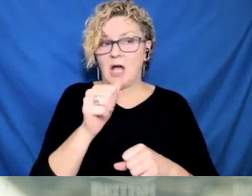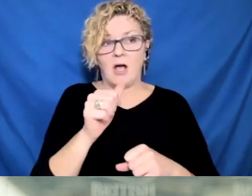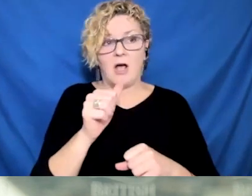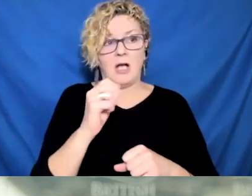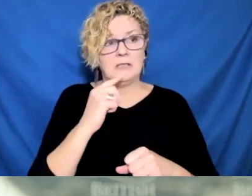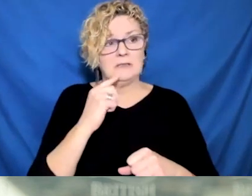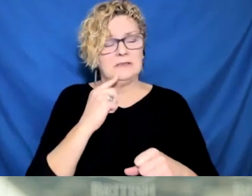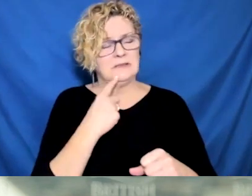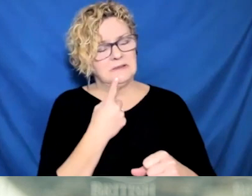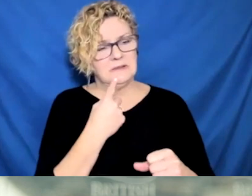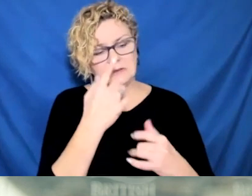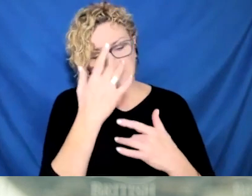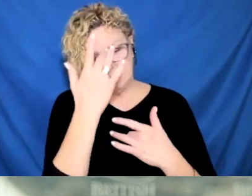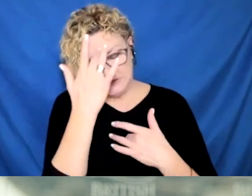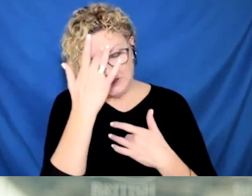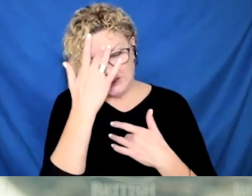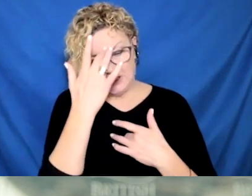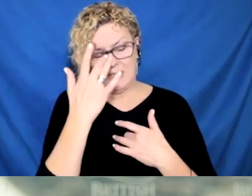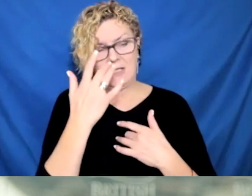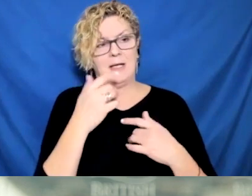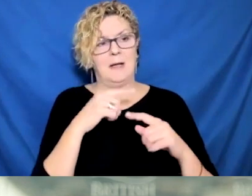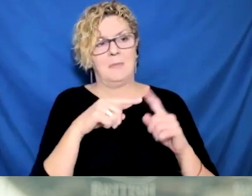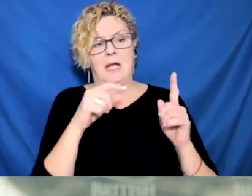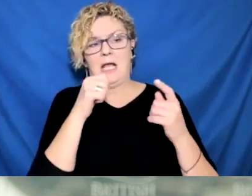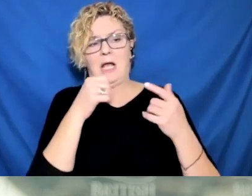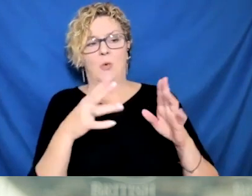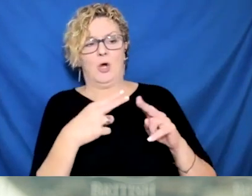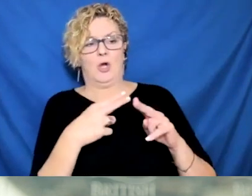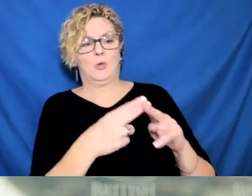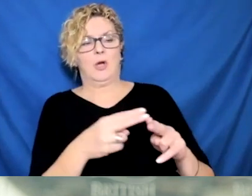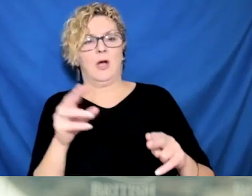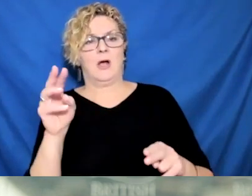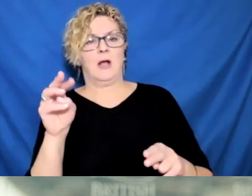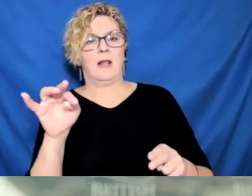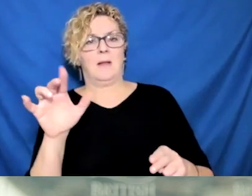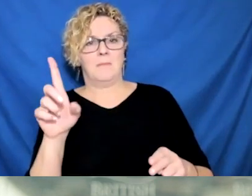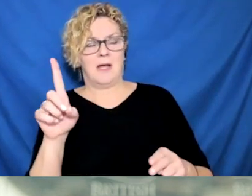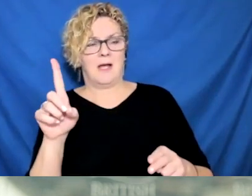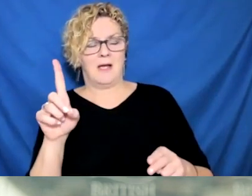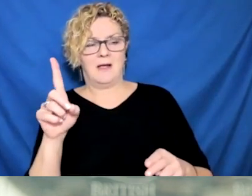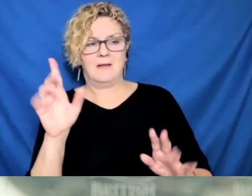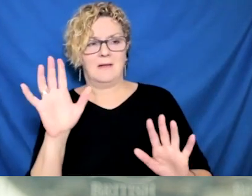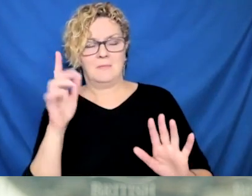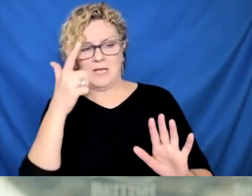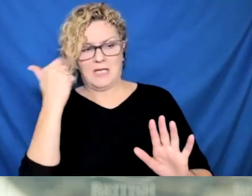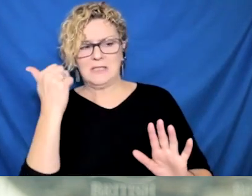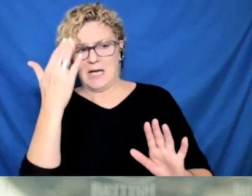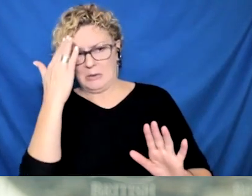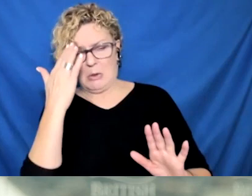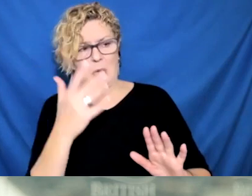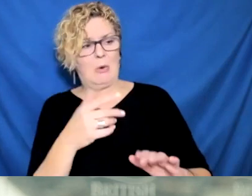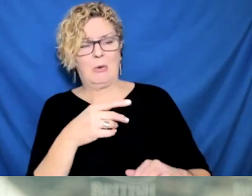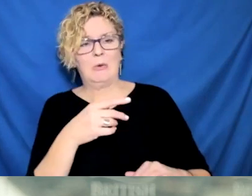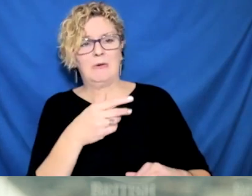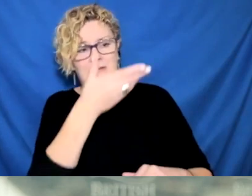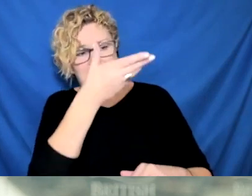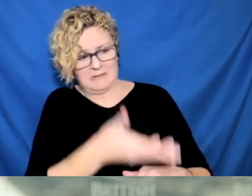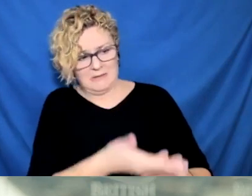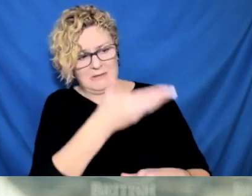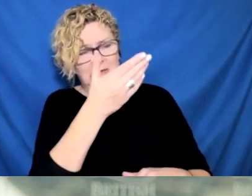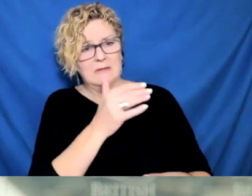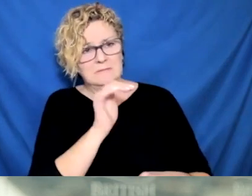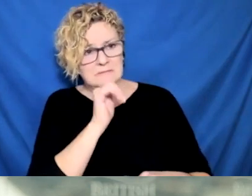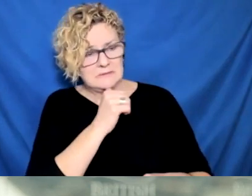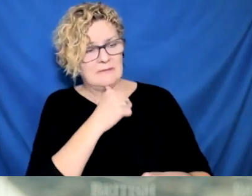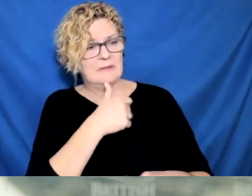those are the actions taken. In addition, we are doing, at a time when there's a lot of pressure on the health care system that everyone acknowledges, a